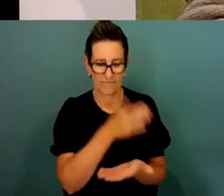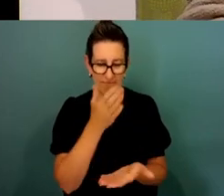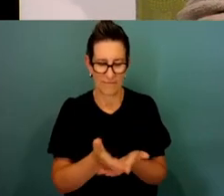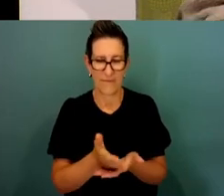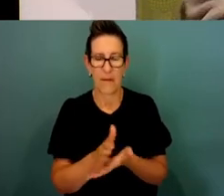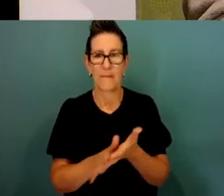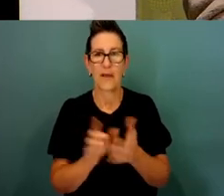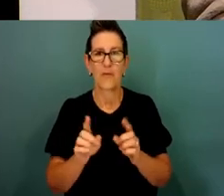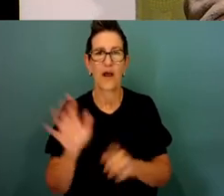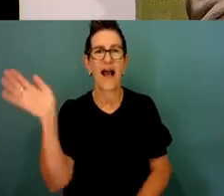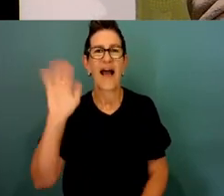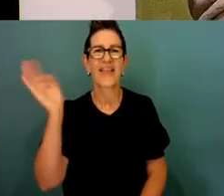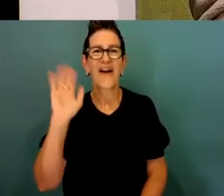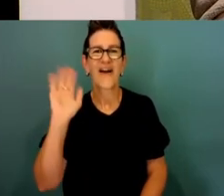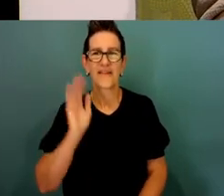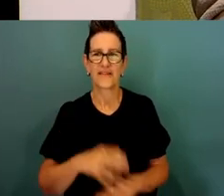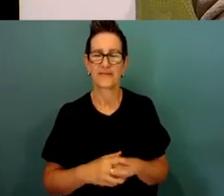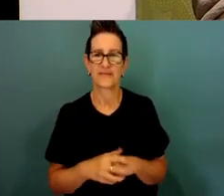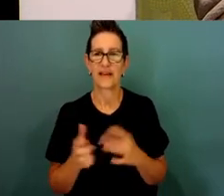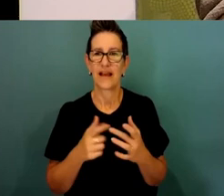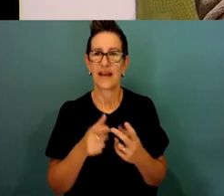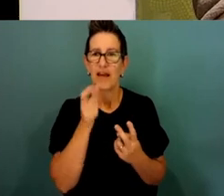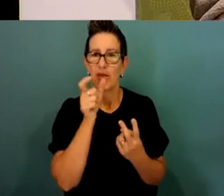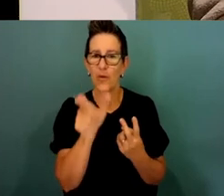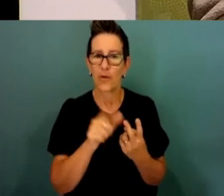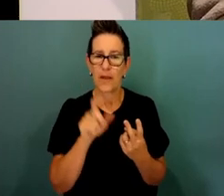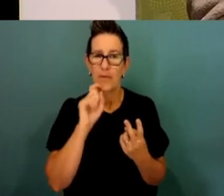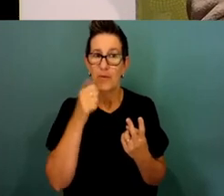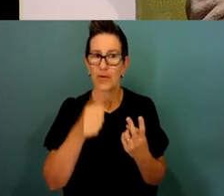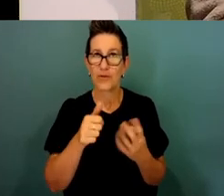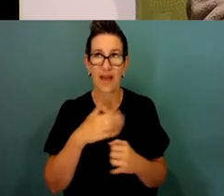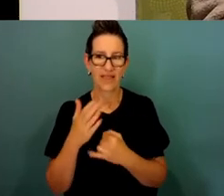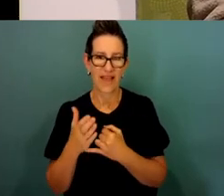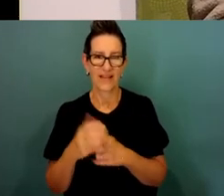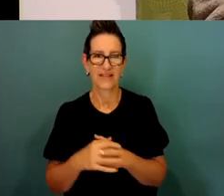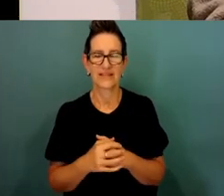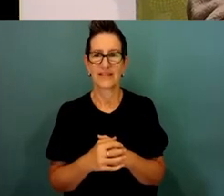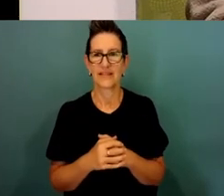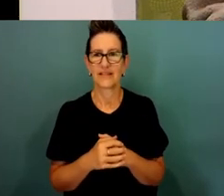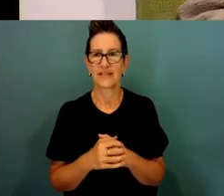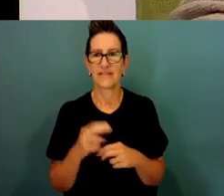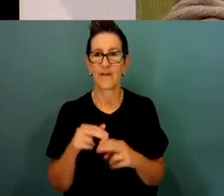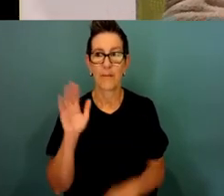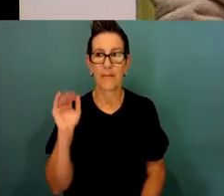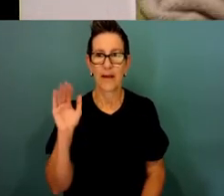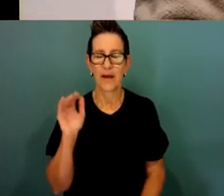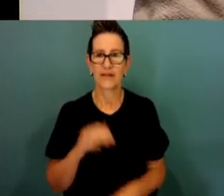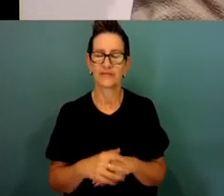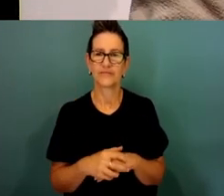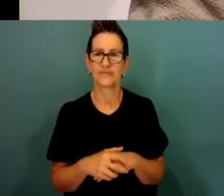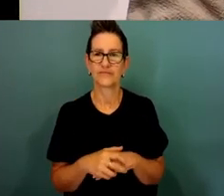I'll tell you the other word that I'll use maybe at the end is for goodbye, which is yada.